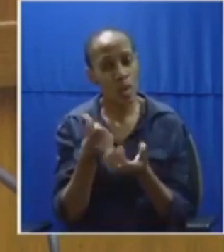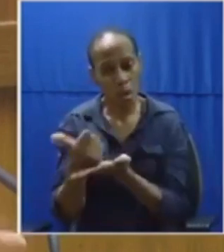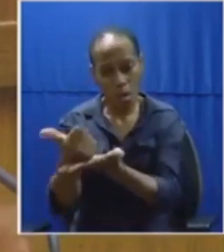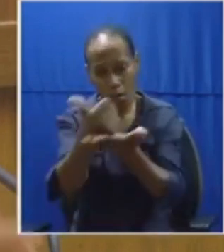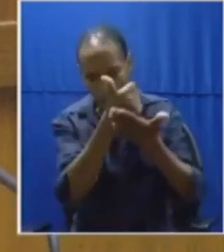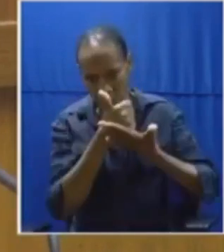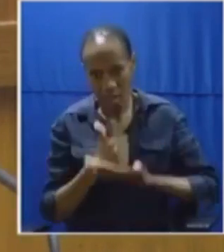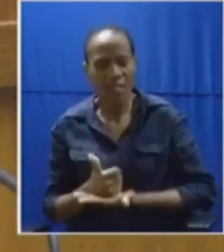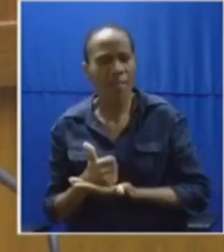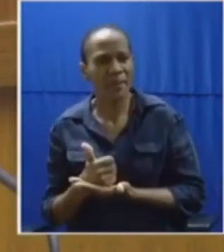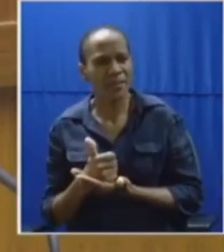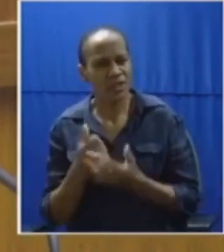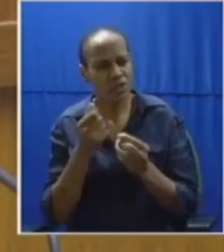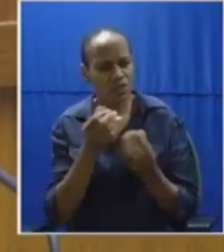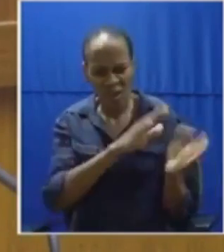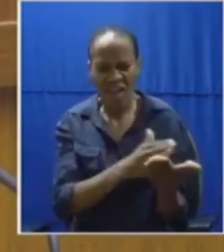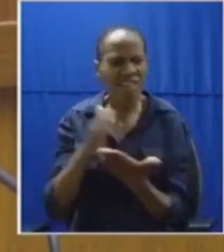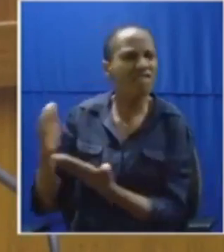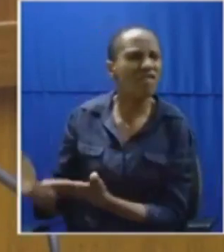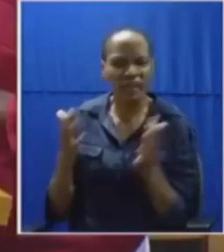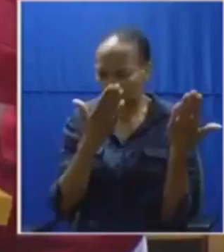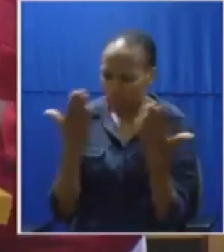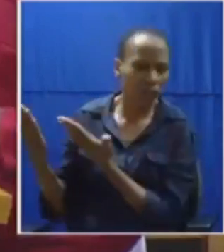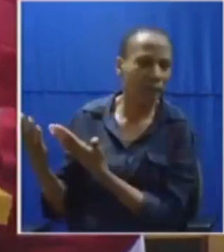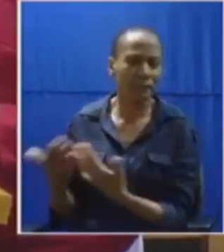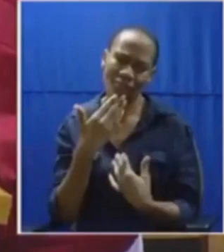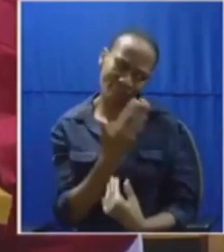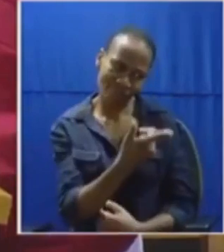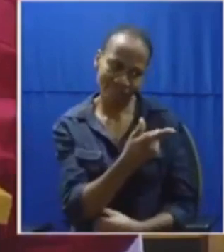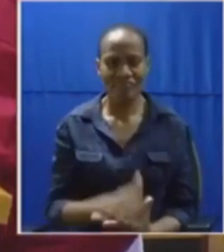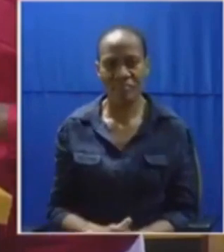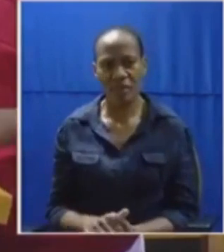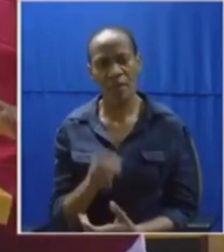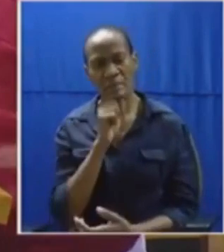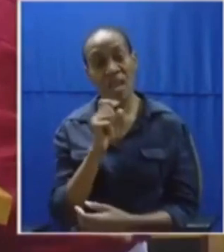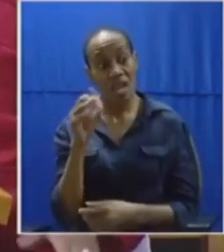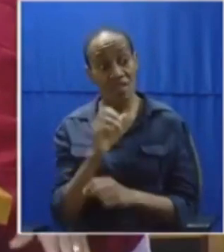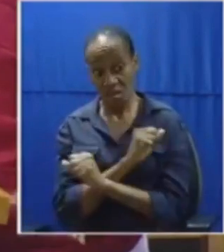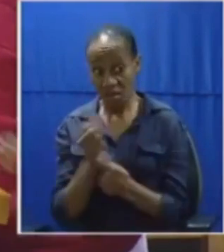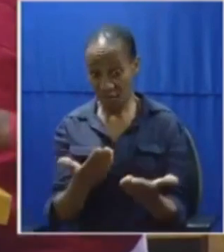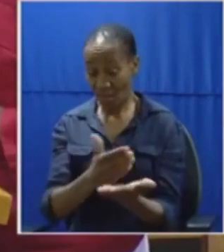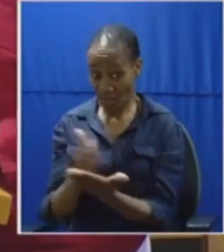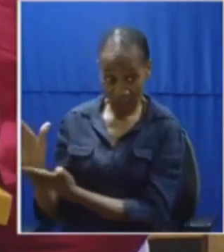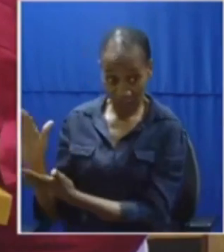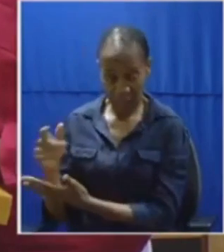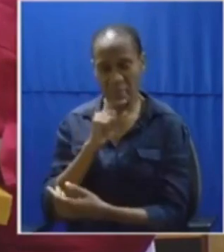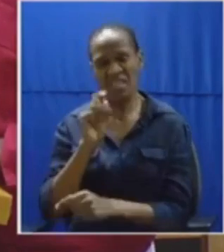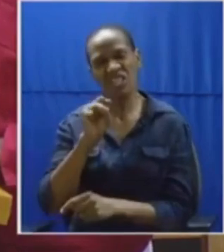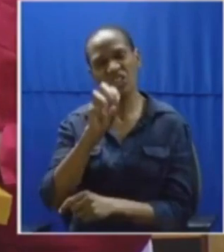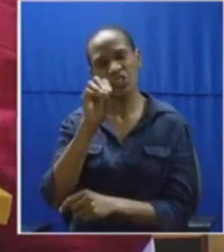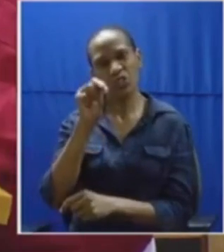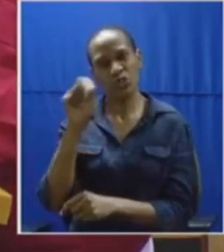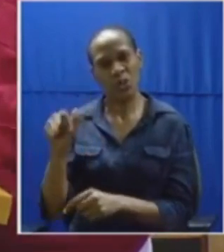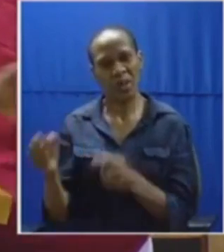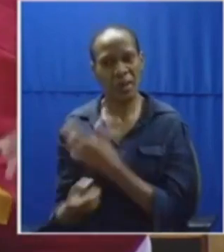this nightmare because this would have been our state of the nation address and it was